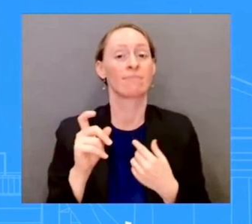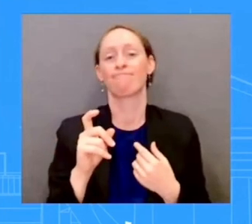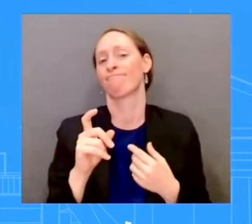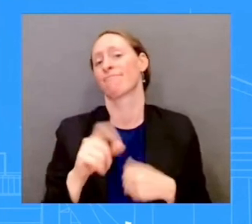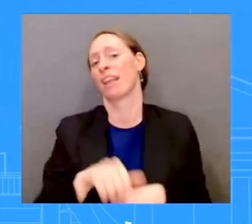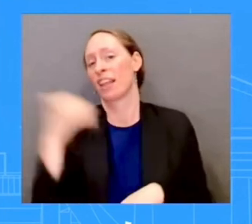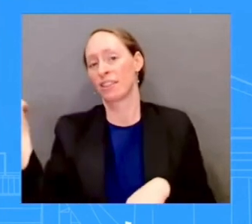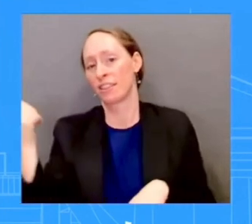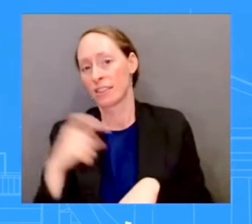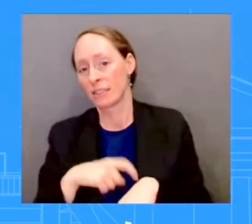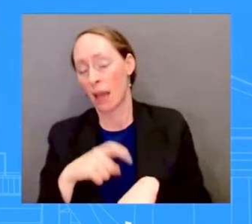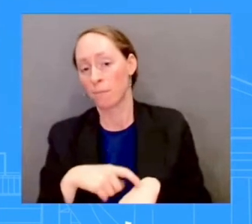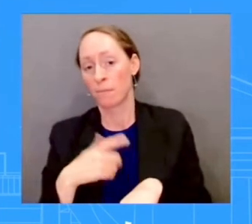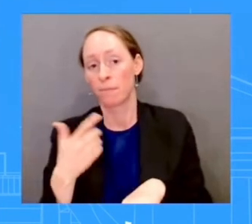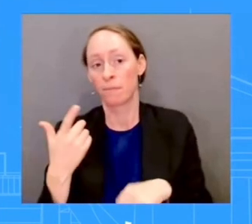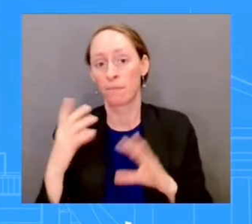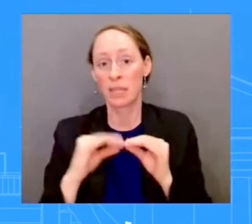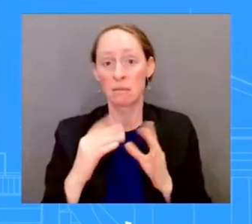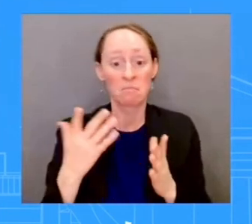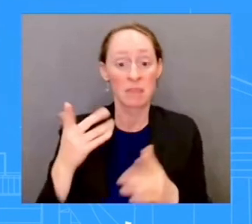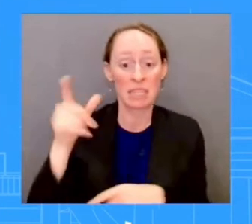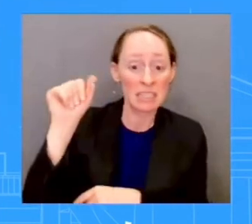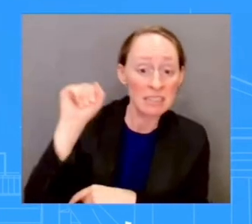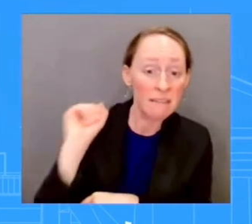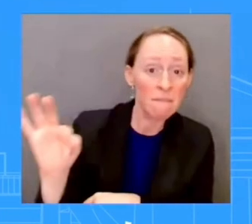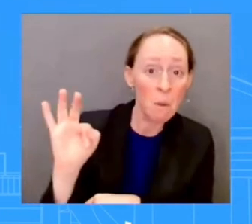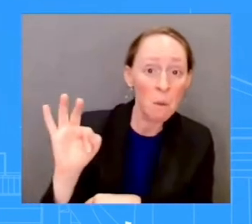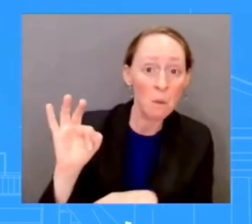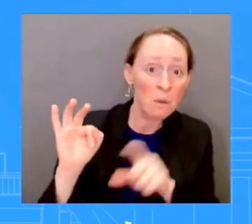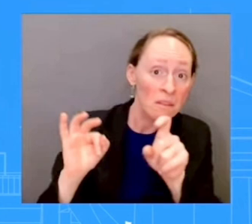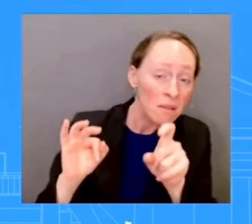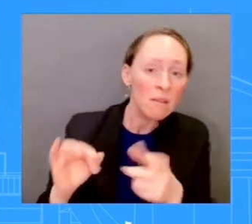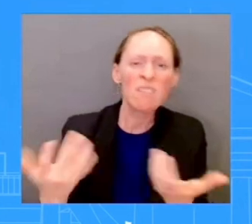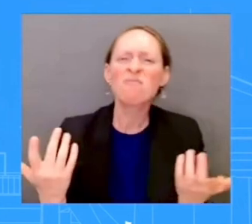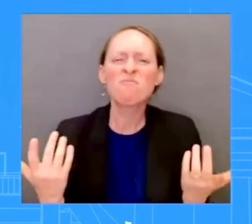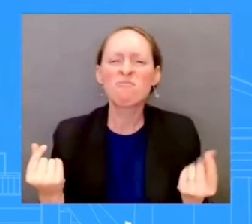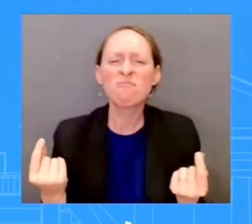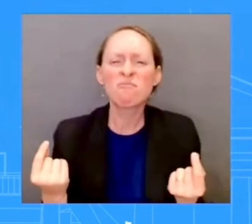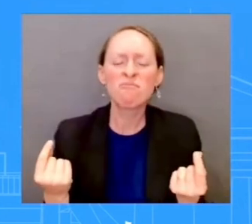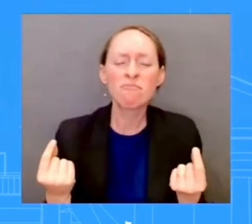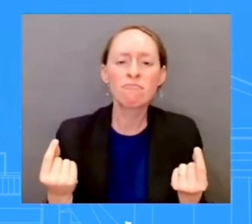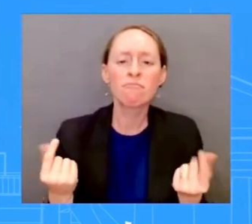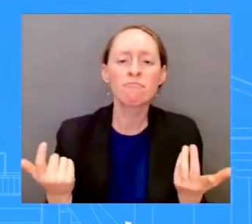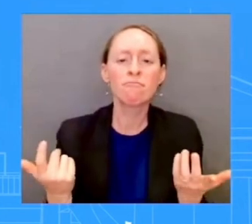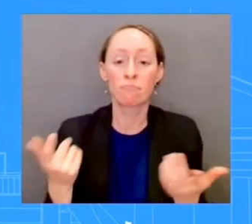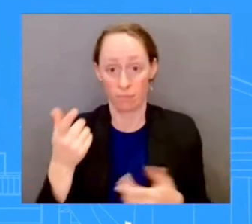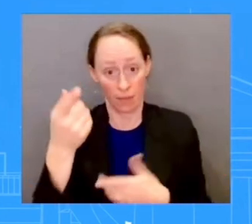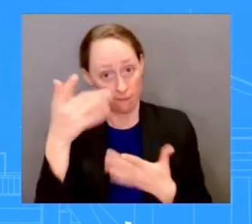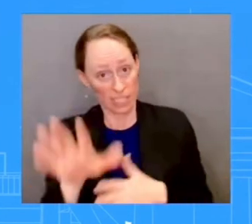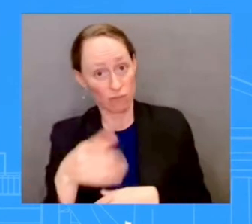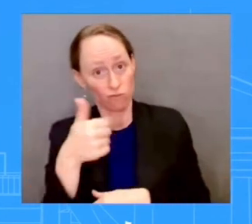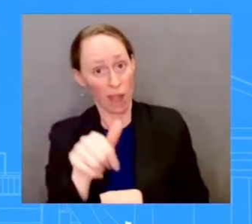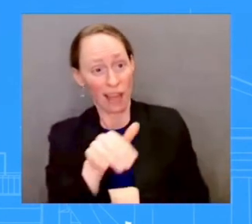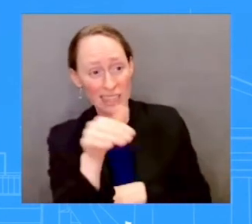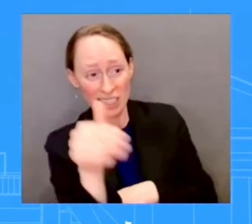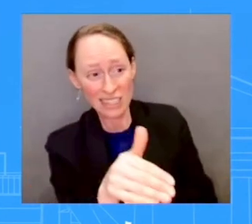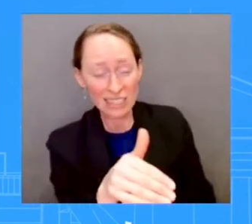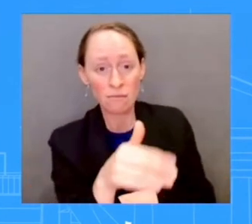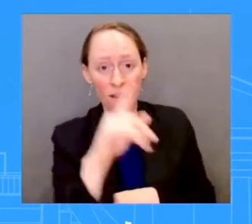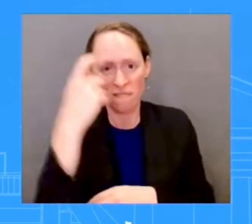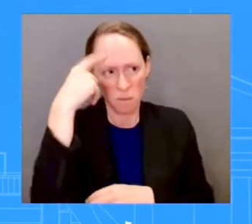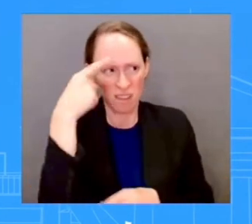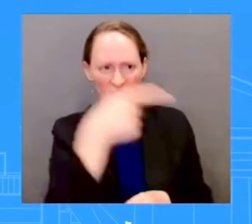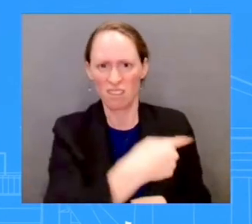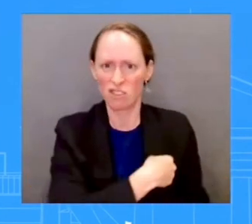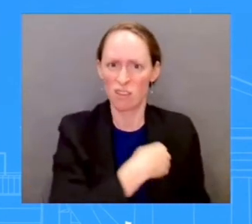government about whether he would be attending that meeting? So as it relates to his attendance, President Xi's attendance to G-20,